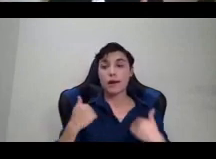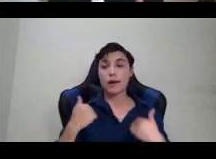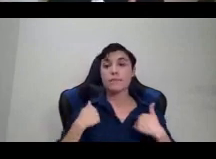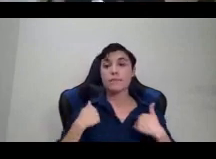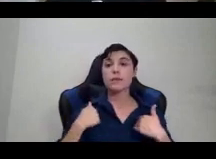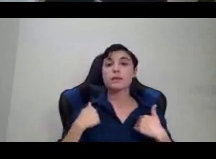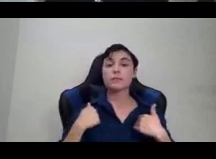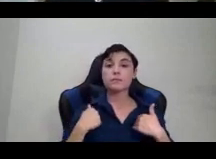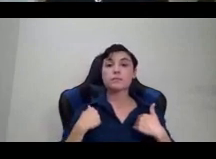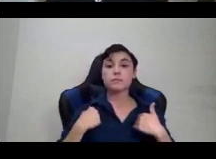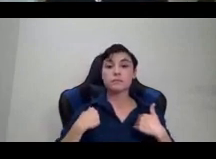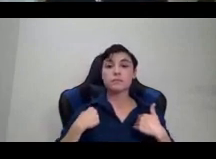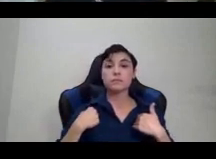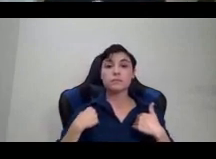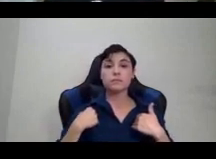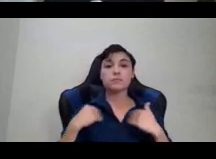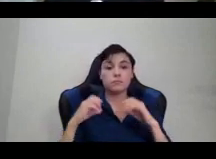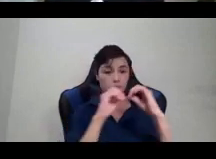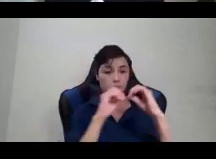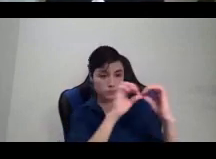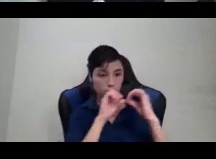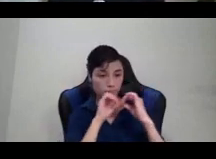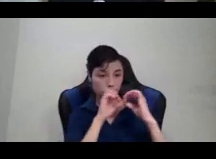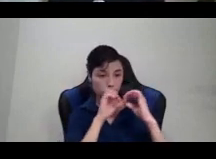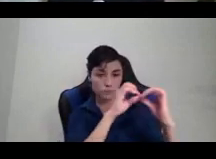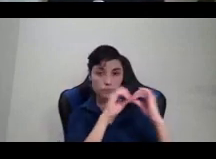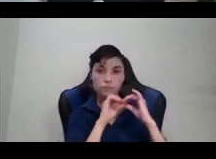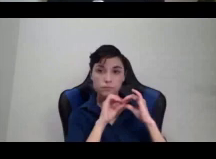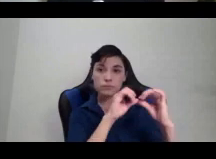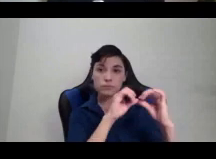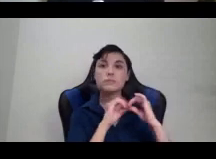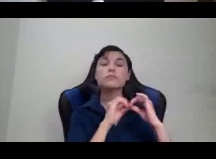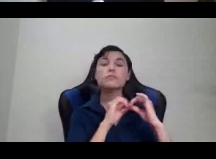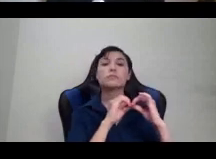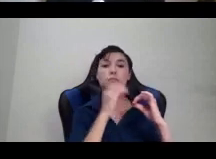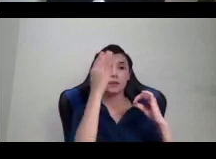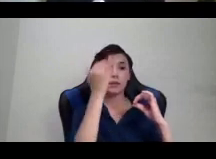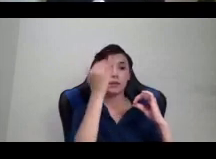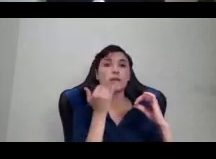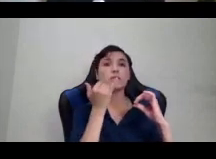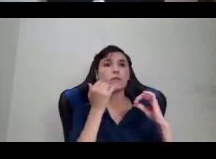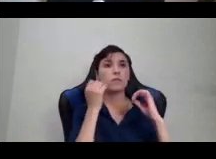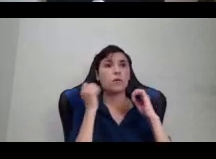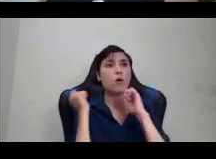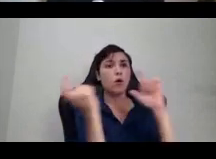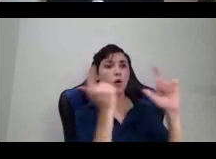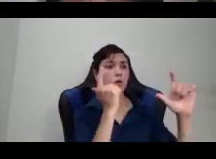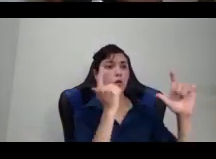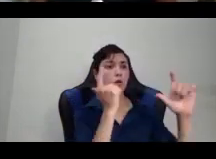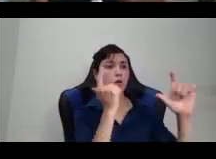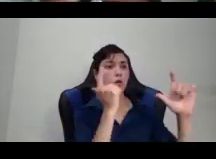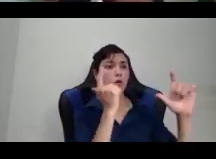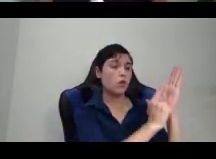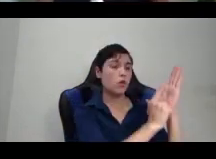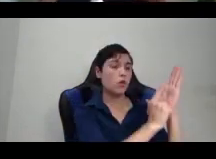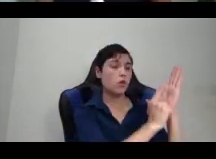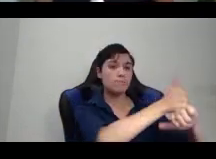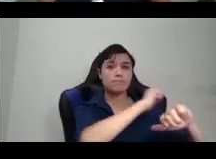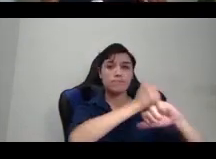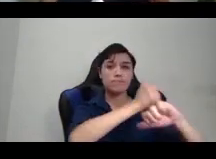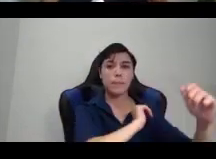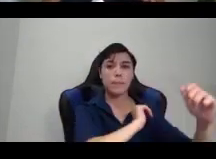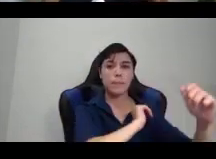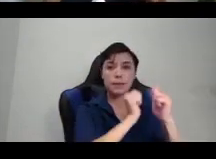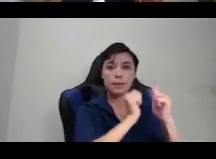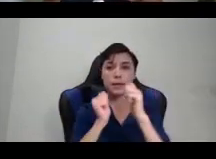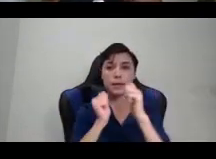offensive recently because of all the laws around the country that are being passed to stop what's being